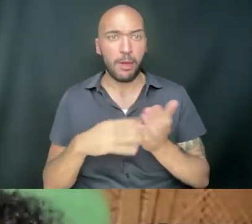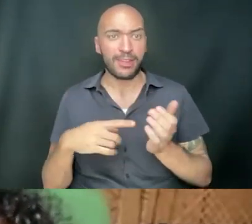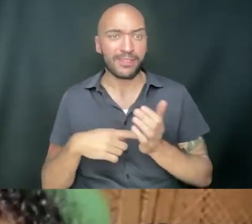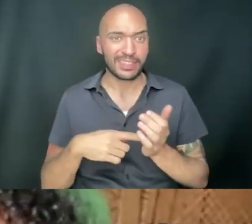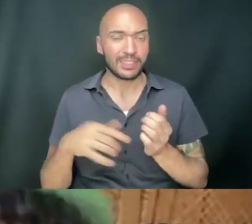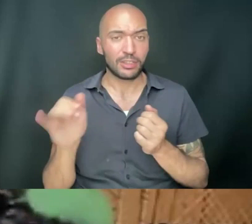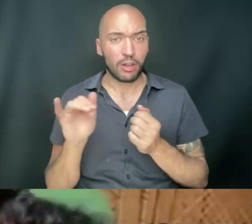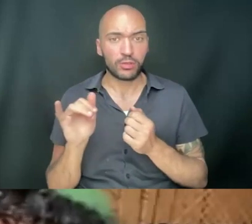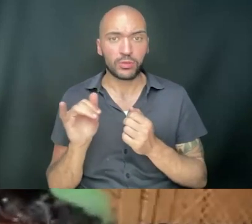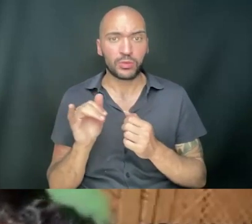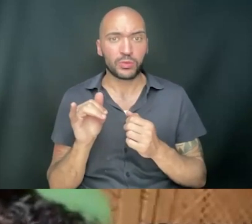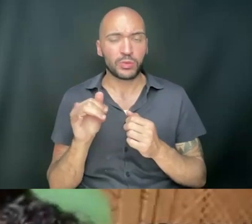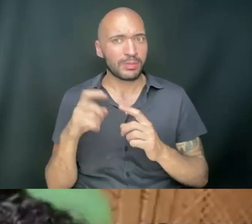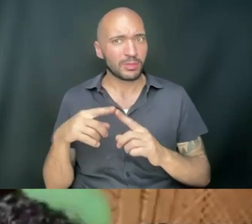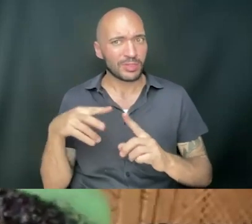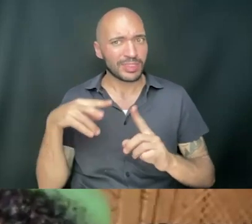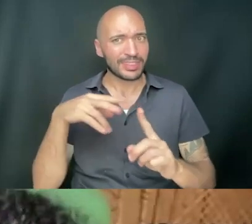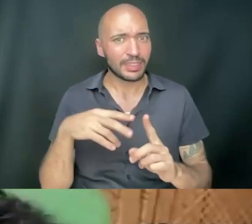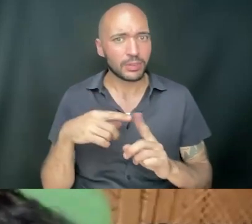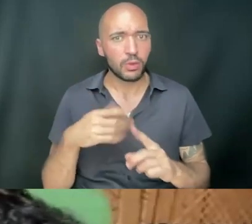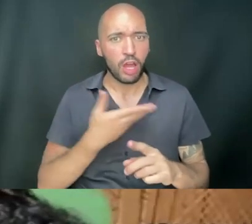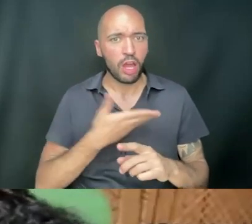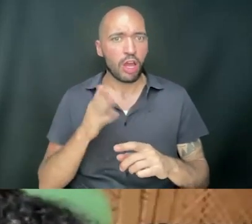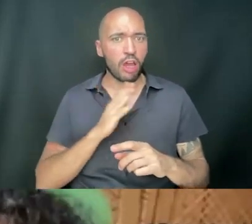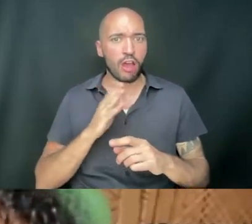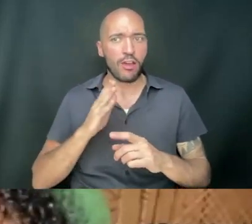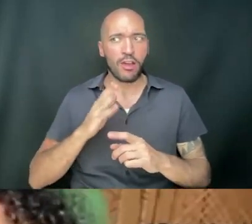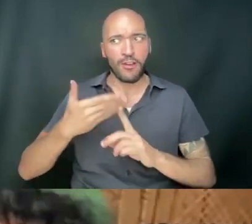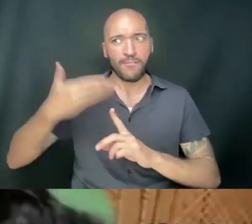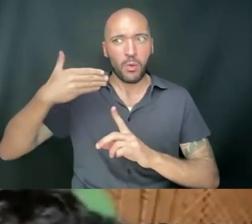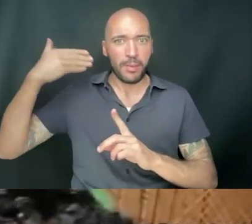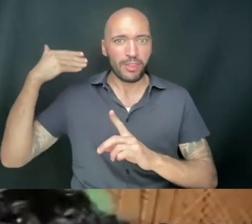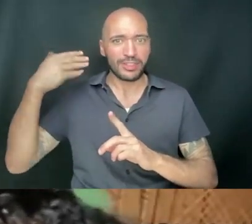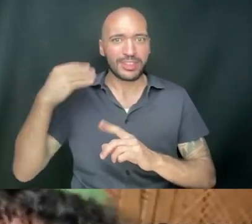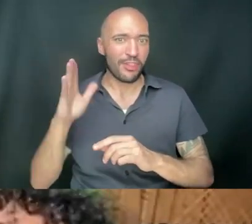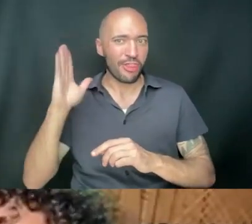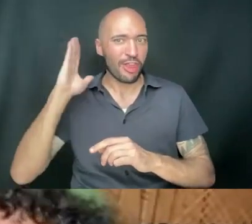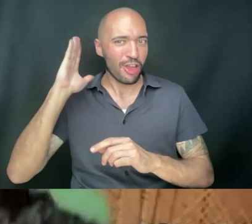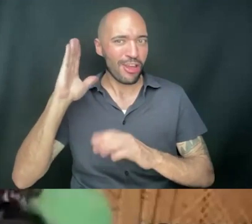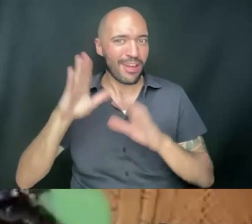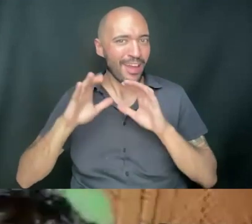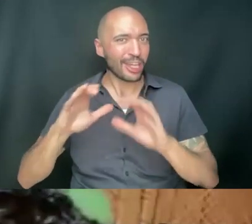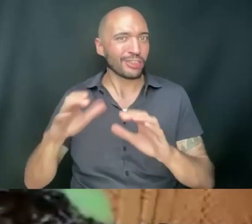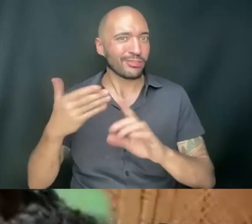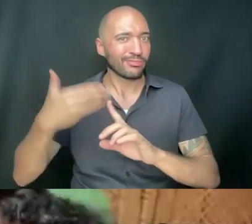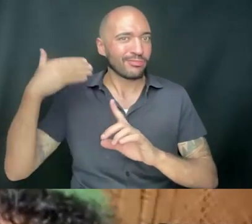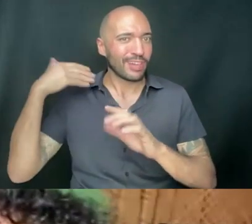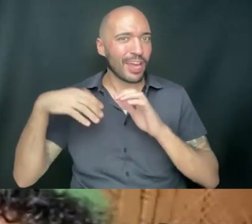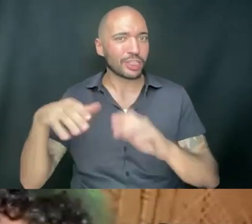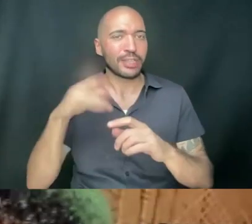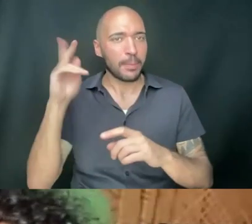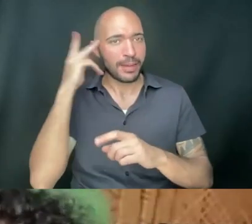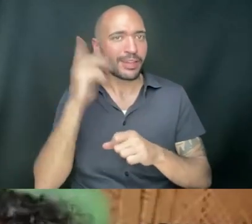also leaning into our, like, foremothers, right, and their actions and their political commitments.